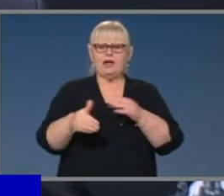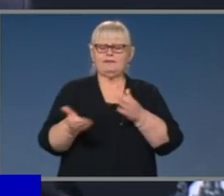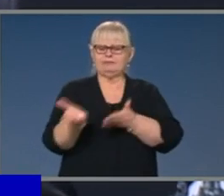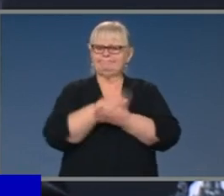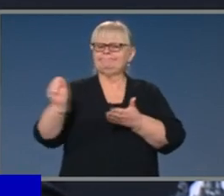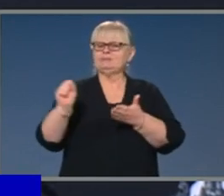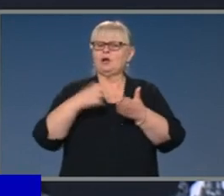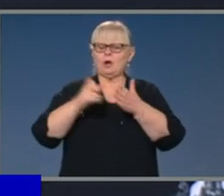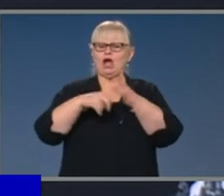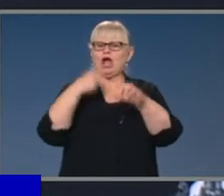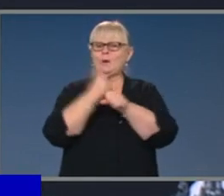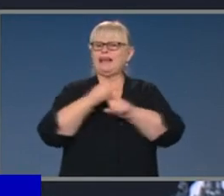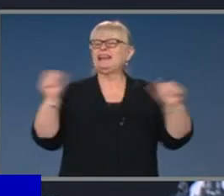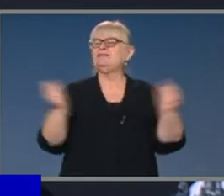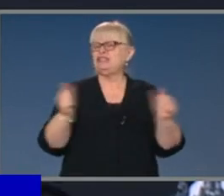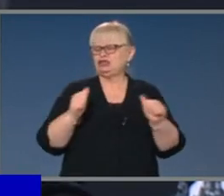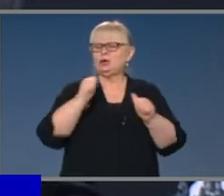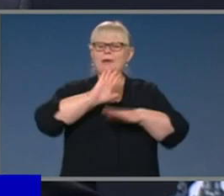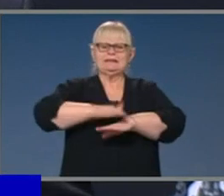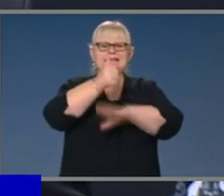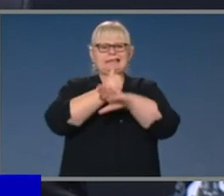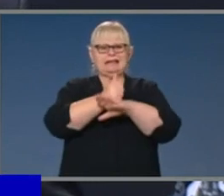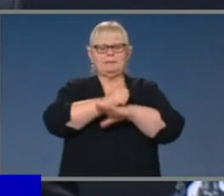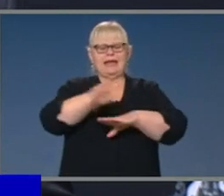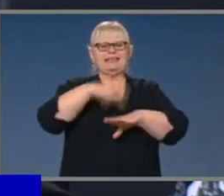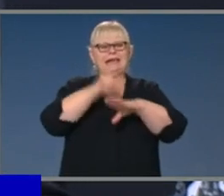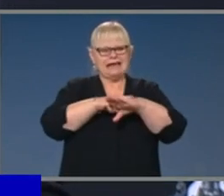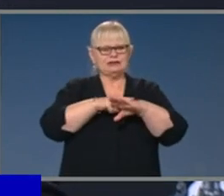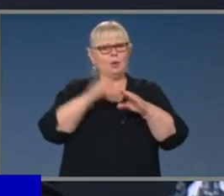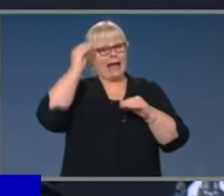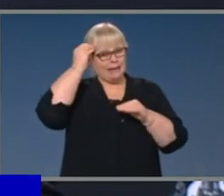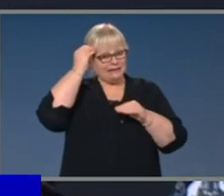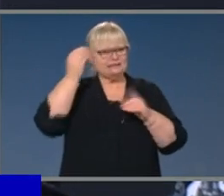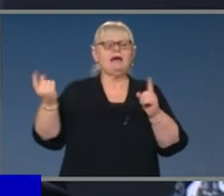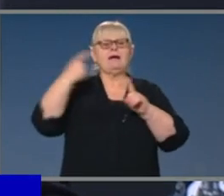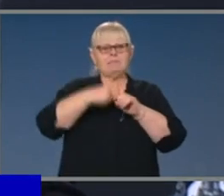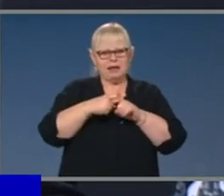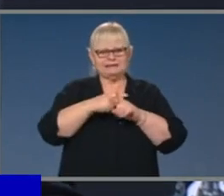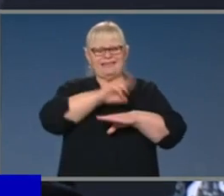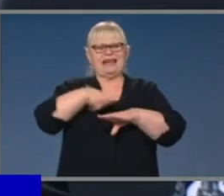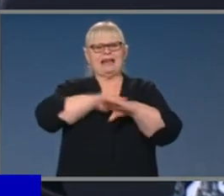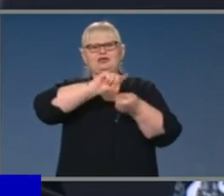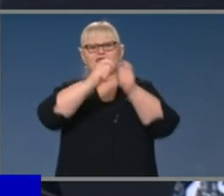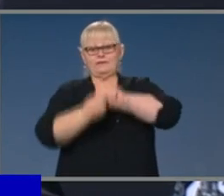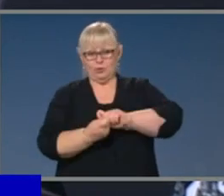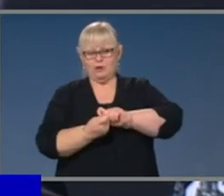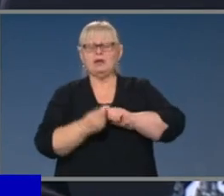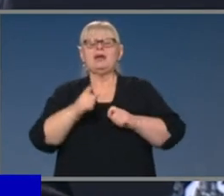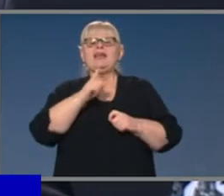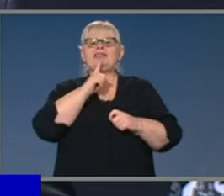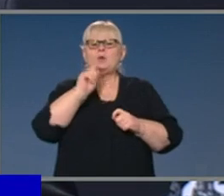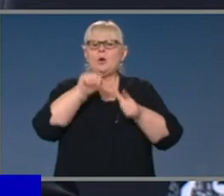COAG and to establish the National Cabinet and the National Federation Reform Council, I noted there would be a series of National Cabinet subcommittees